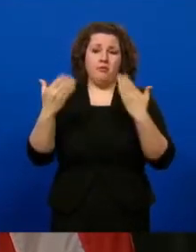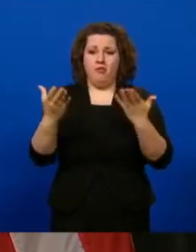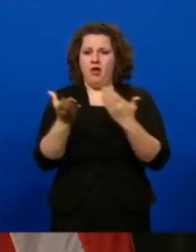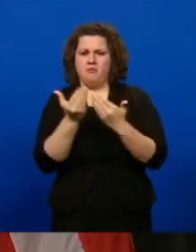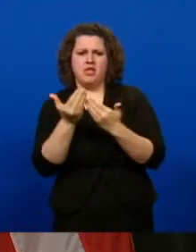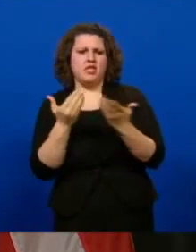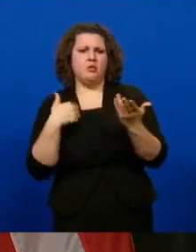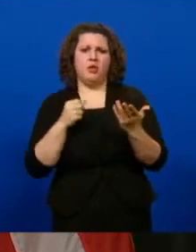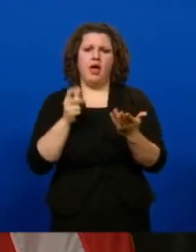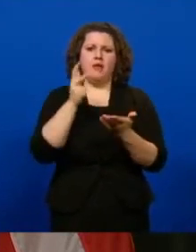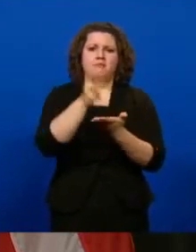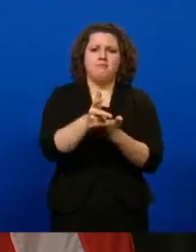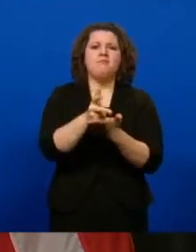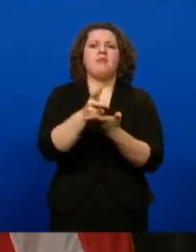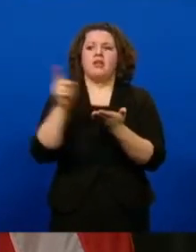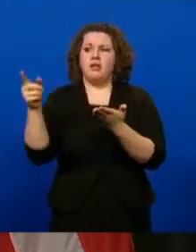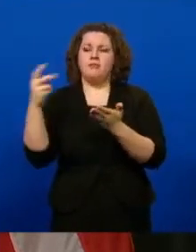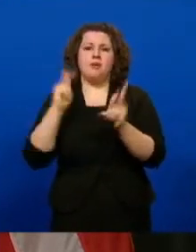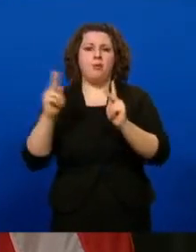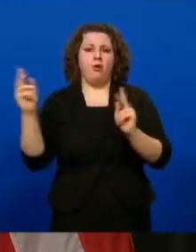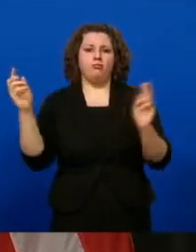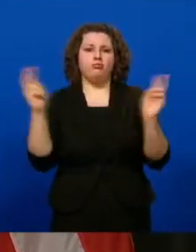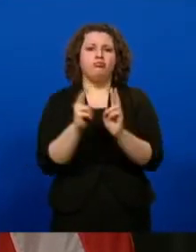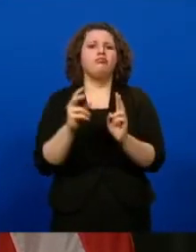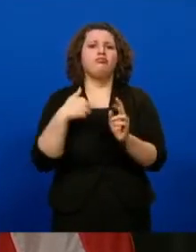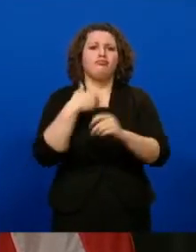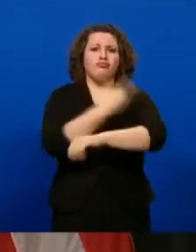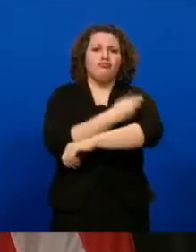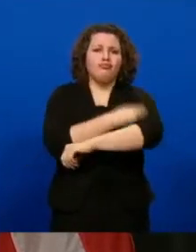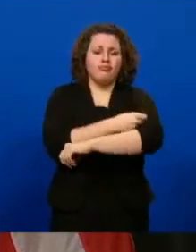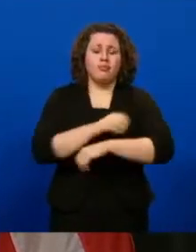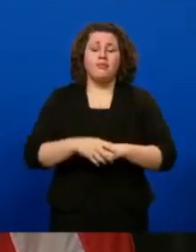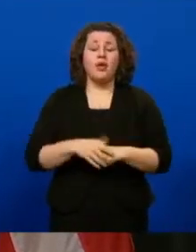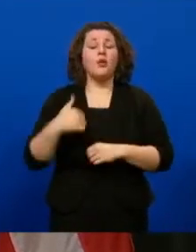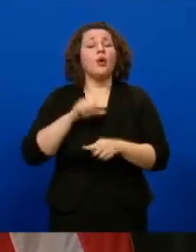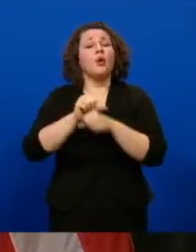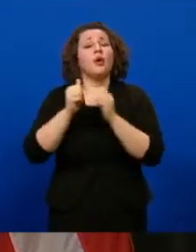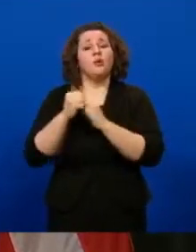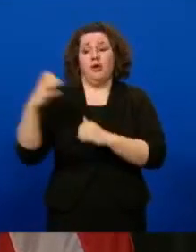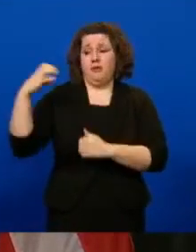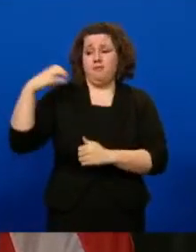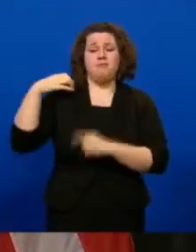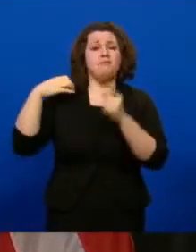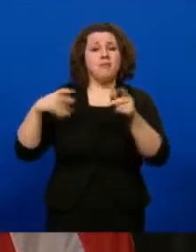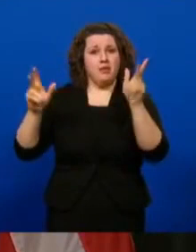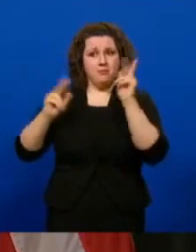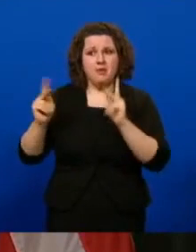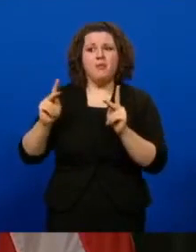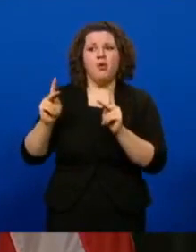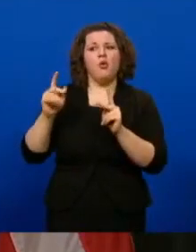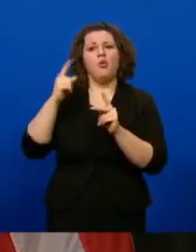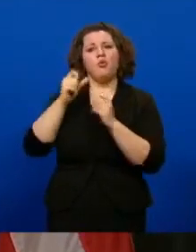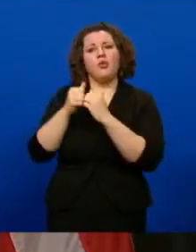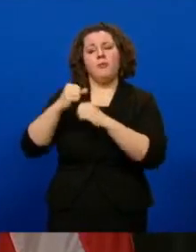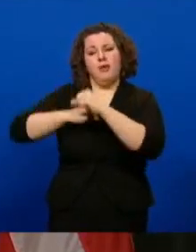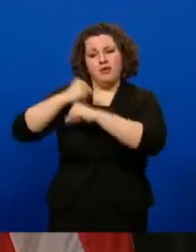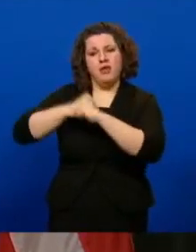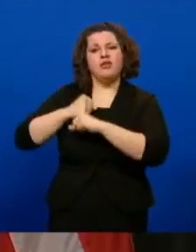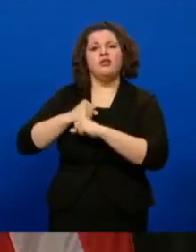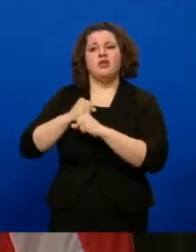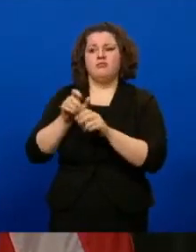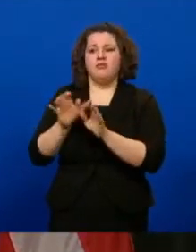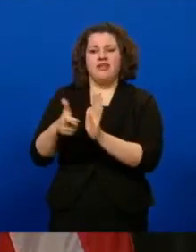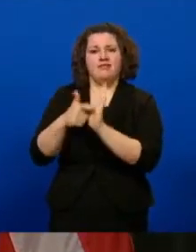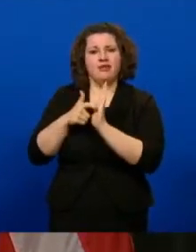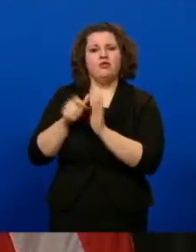group settings. We are currently working with employers, especially those in critical manufacturing and in the essential workforce, to plan